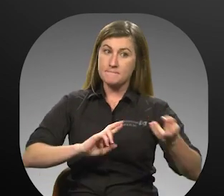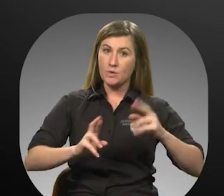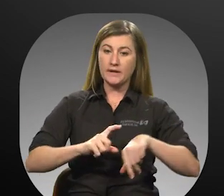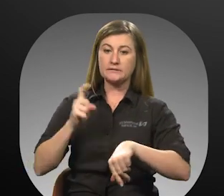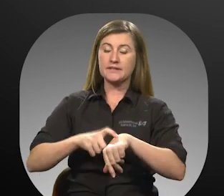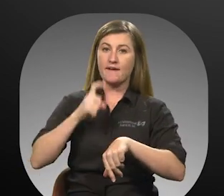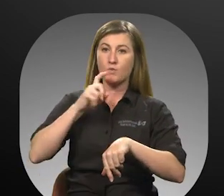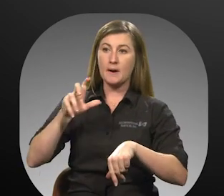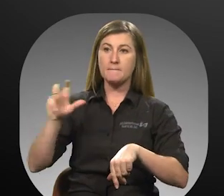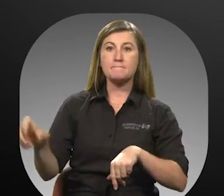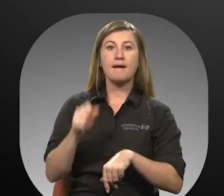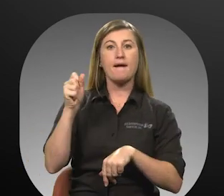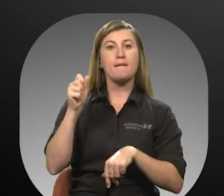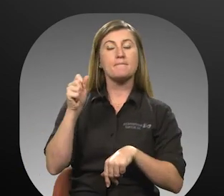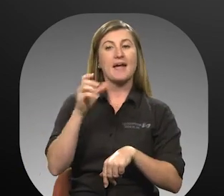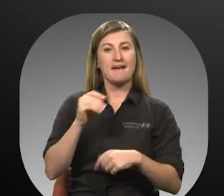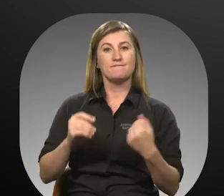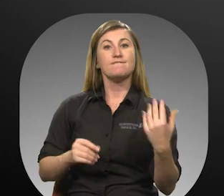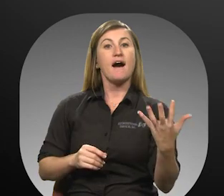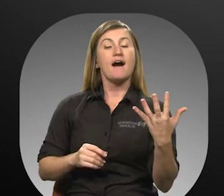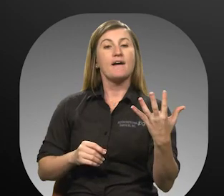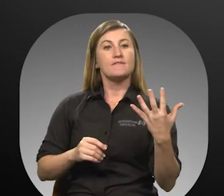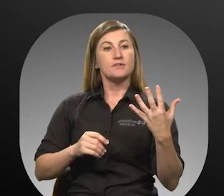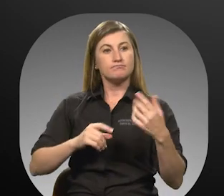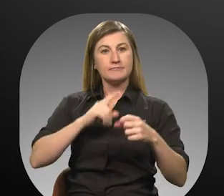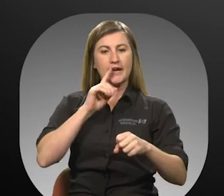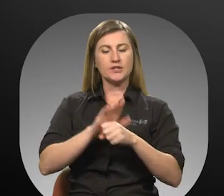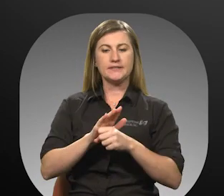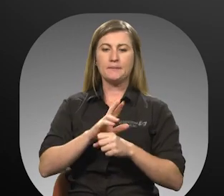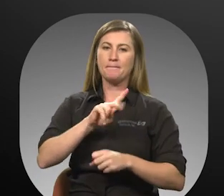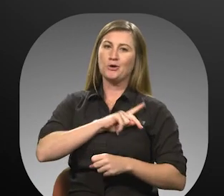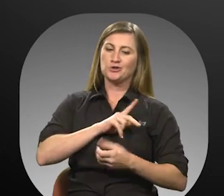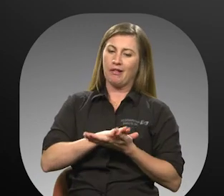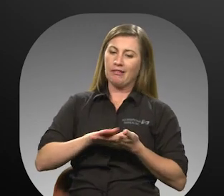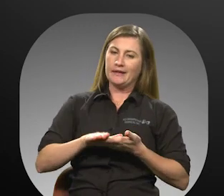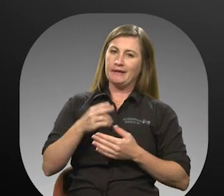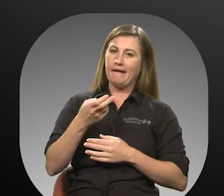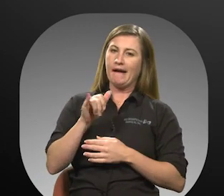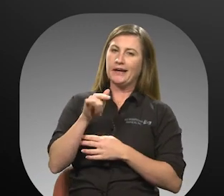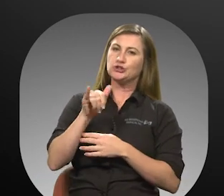the time of the pickup 5. Ensuring personal hygiene 5.